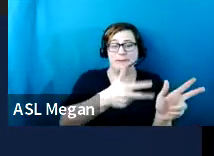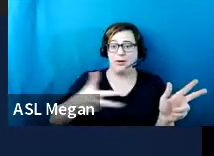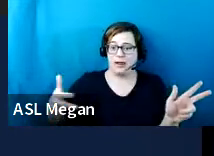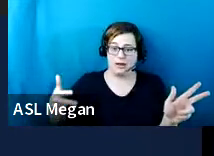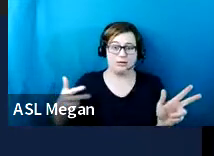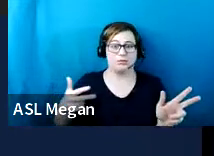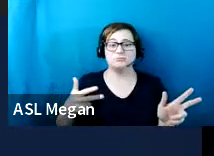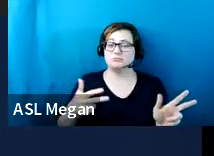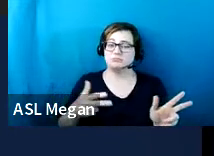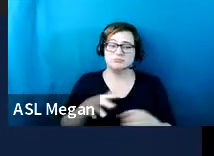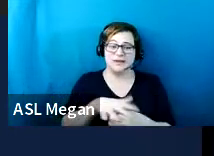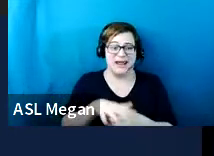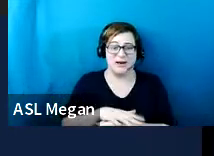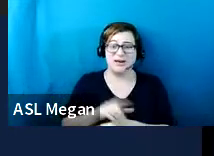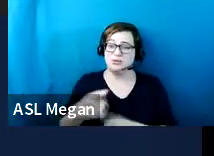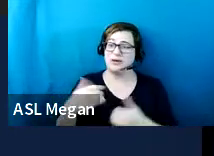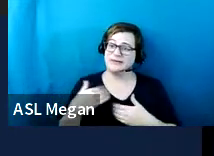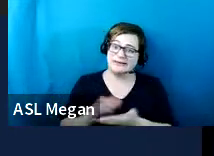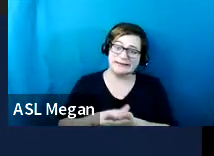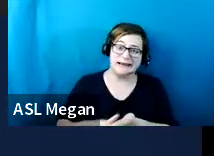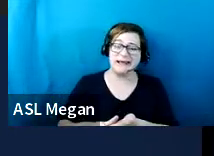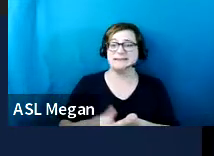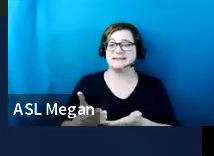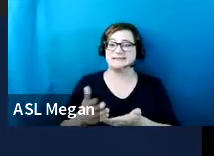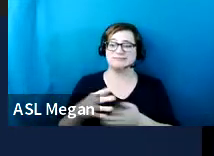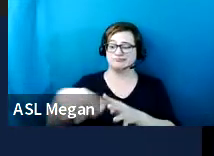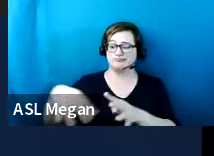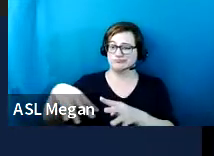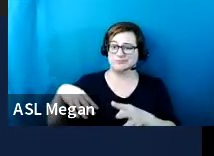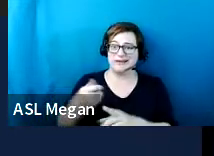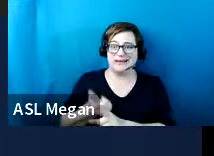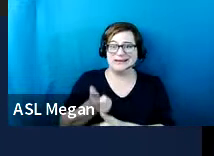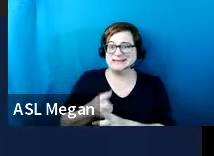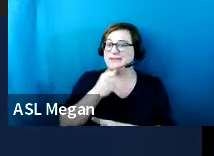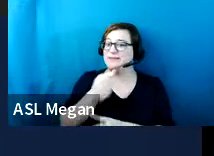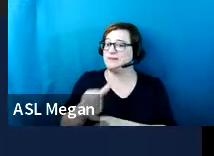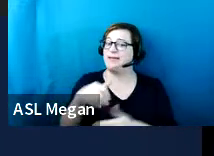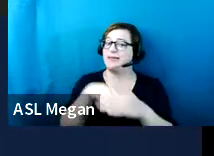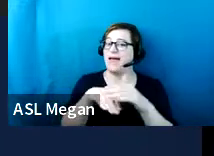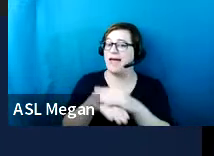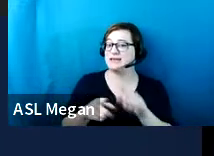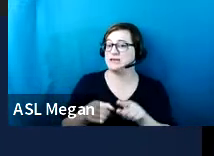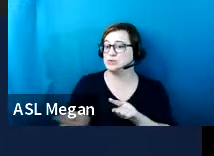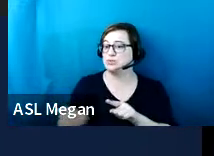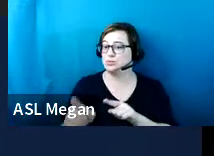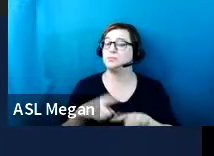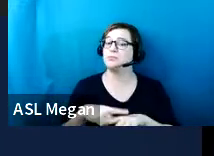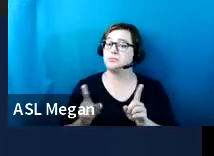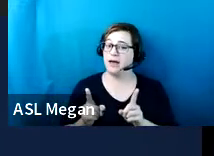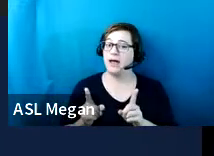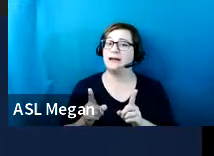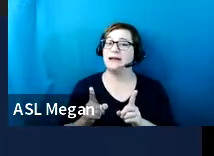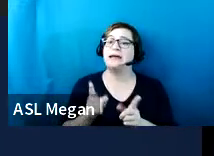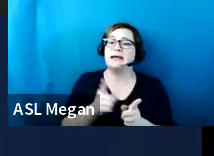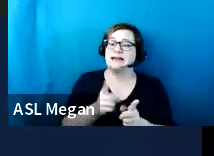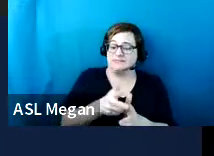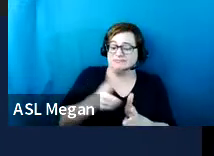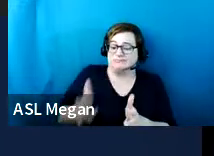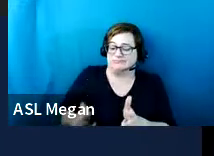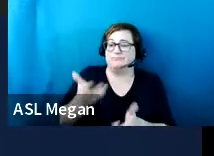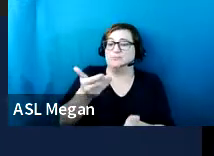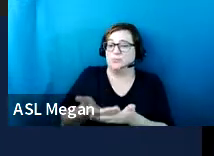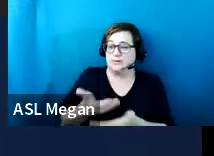access aisle, that's not serving as your accessible route, but you have an access aisle that's adjacent to your parking space